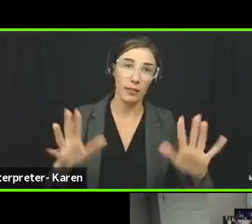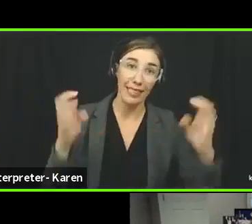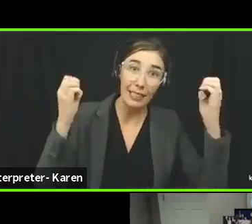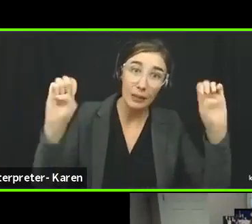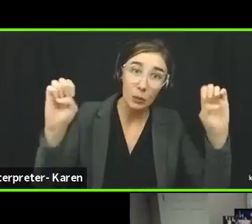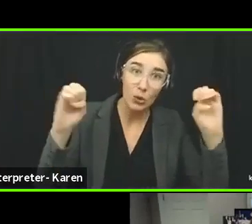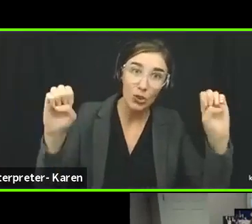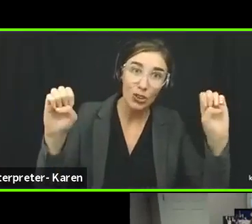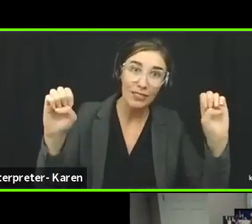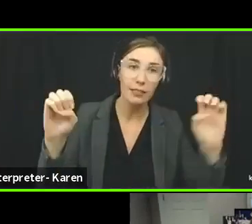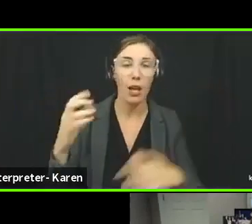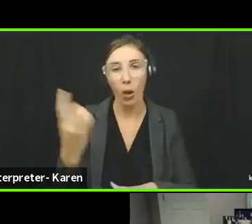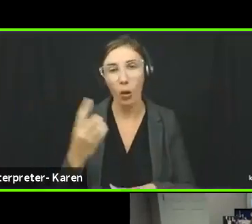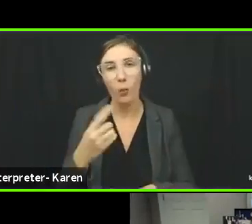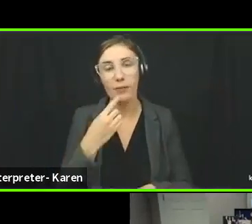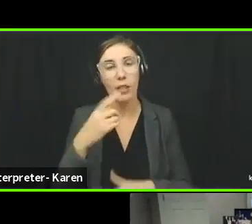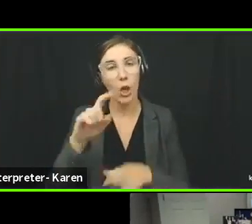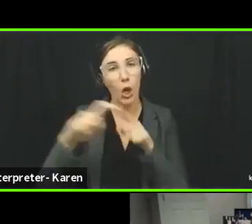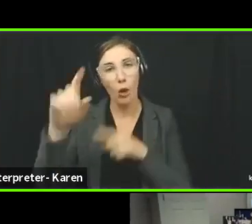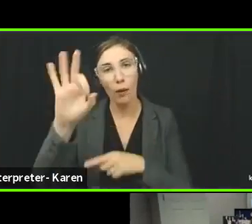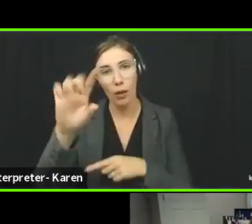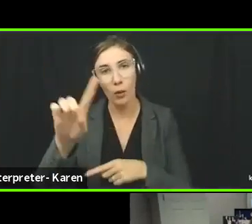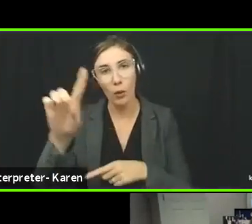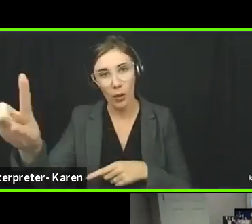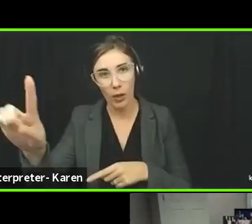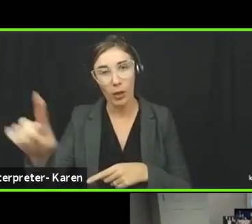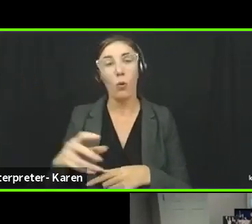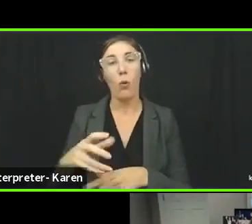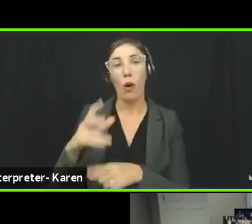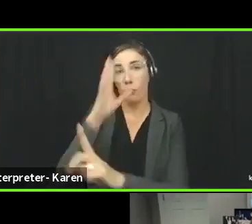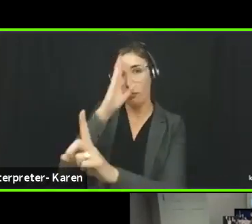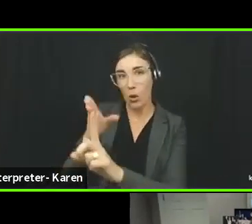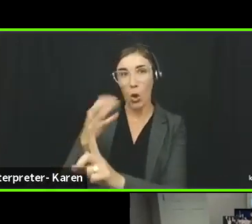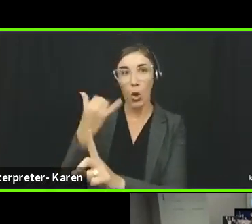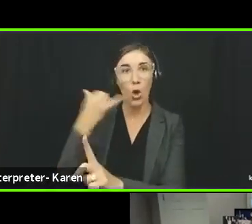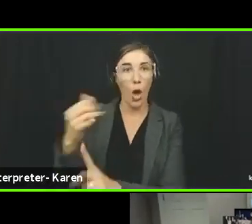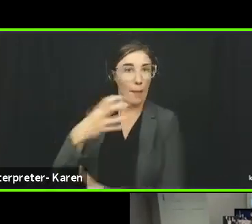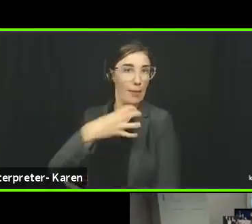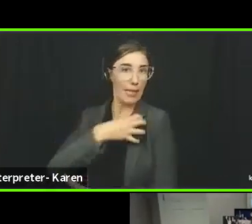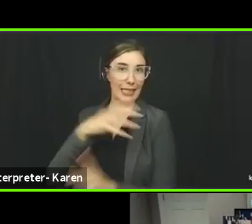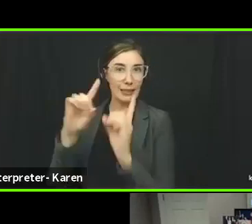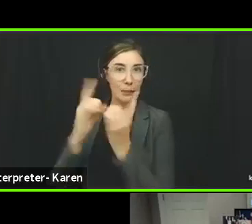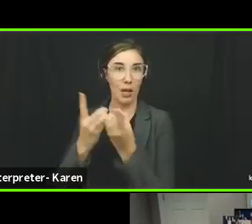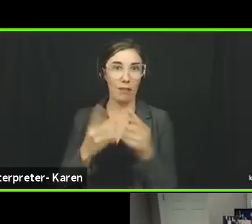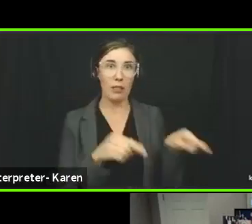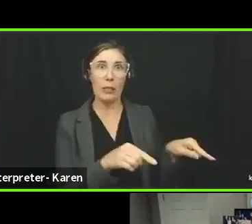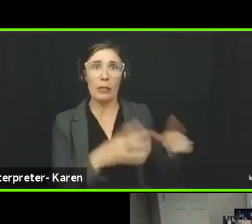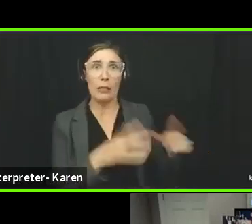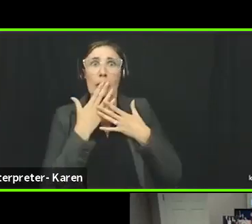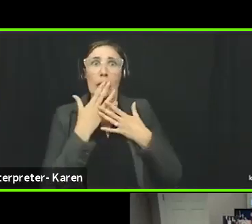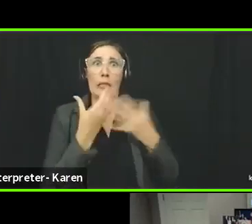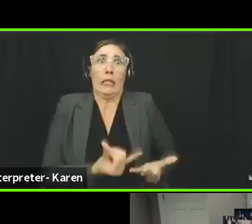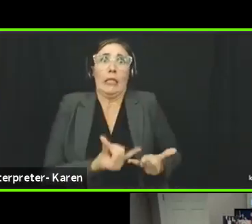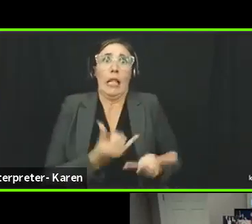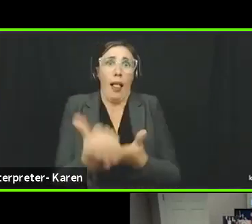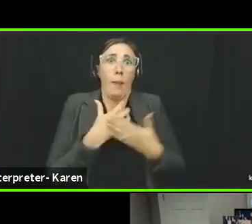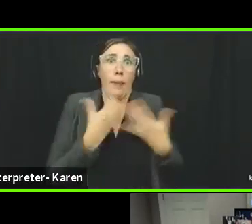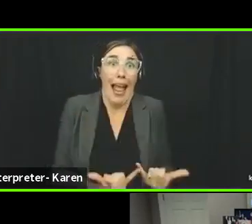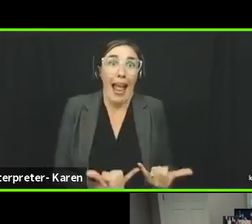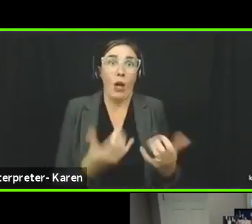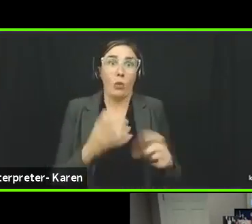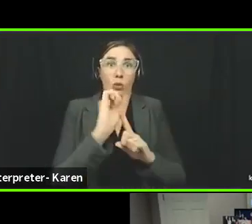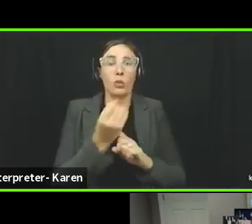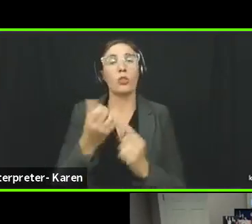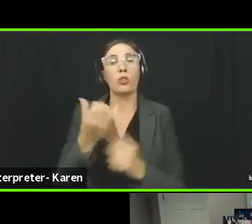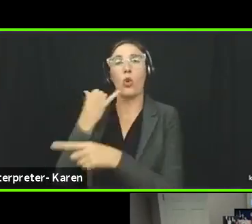you know, you should call 911 or the police department if it's an urgent, you know, immediate situation. This is more